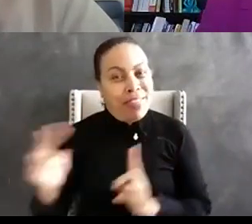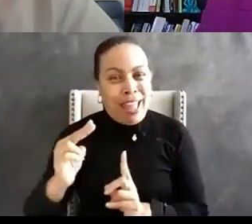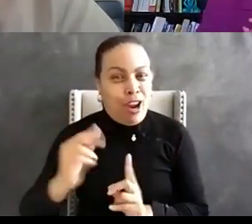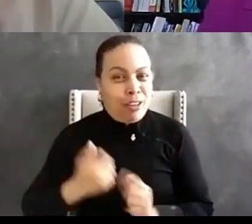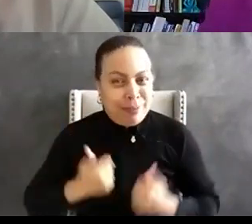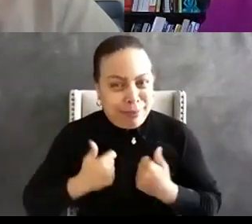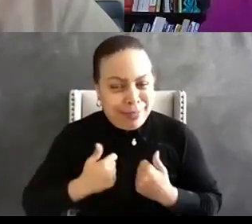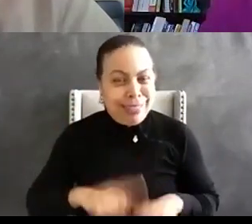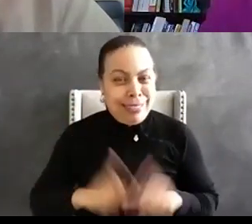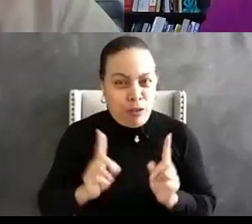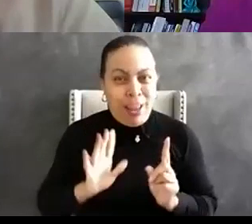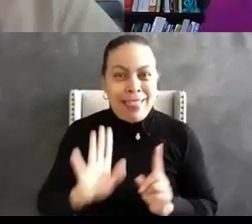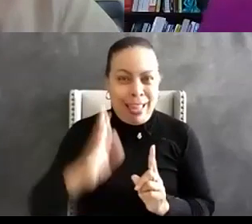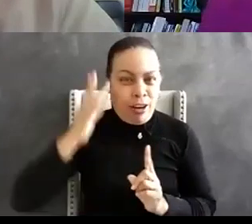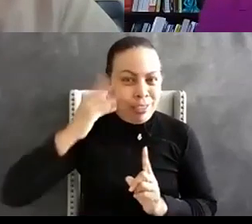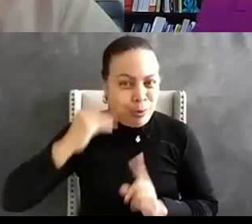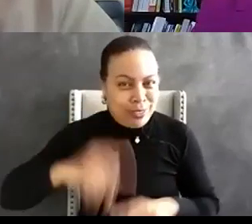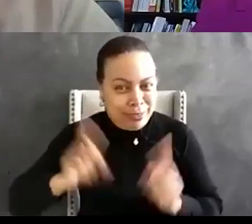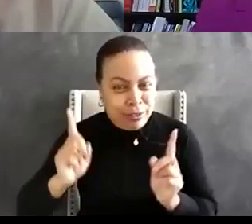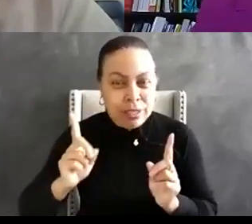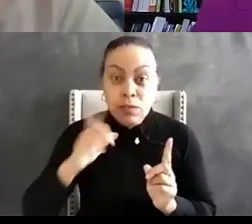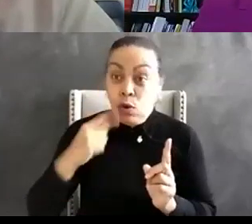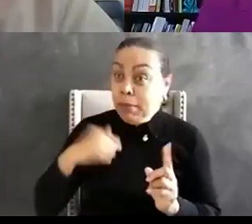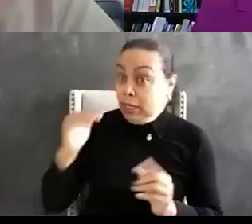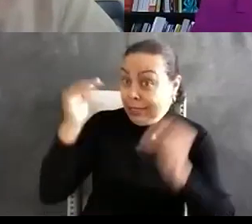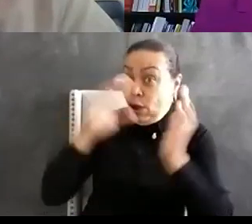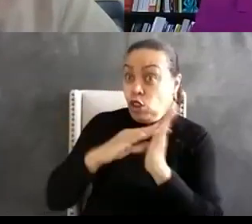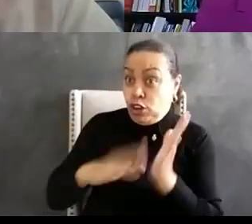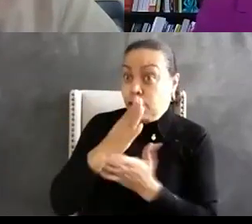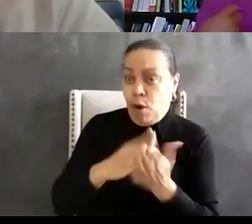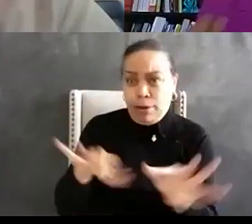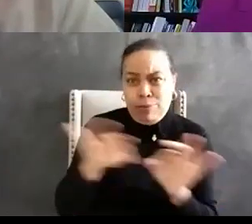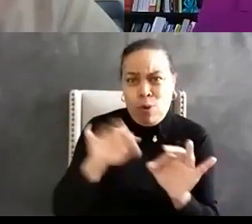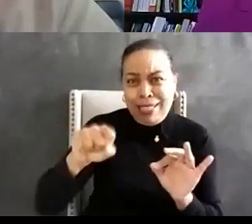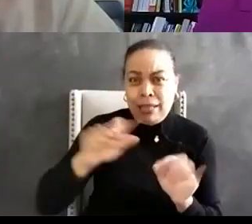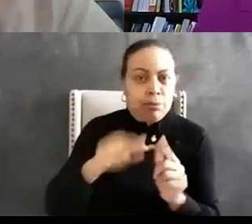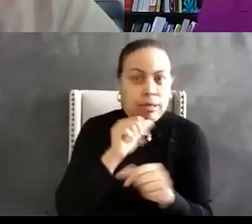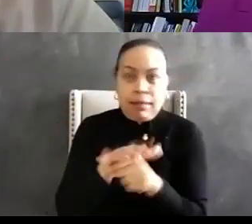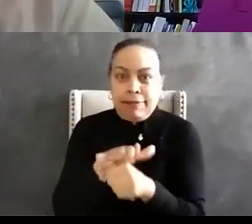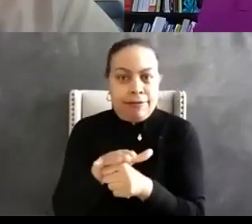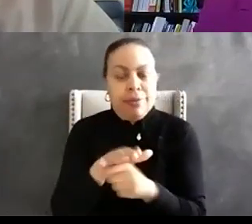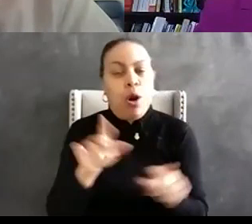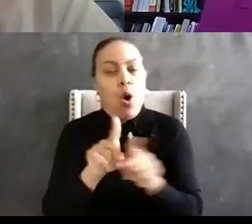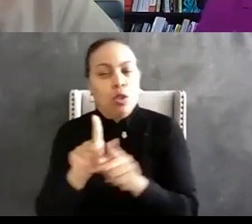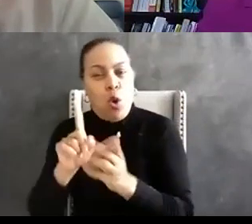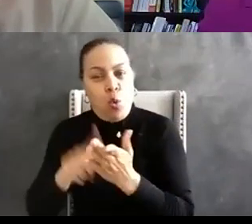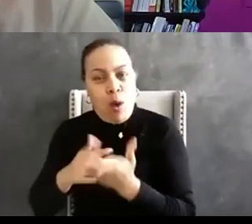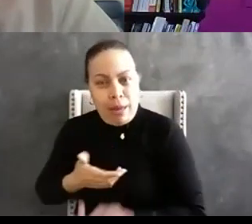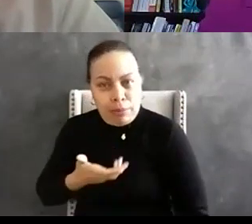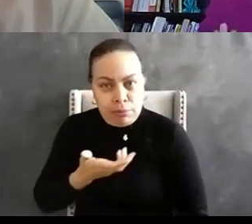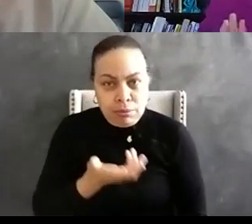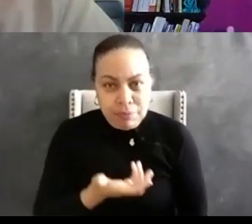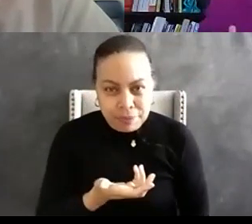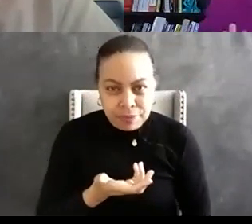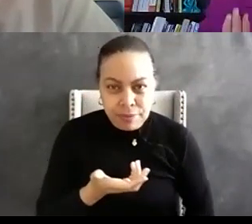I think that for me that the whole adult learner part is a hundred percent but it's more than that it's what you're bringing to that classroom if you're already thinking